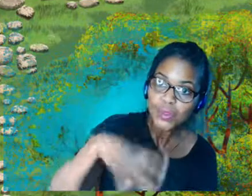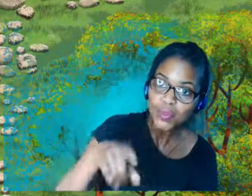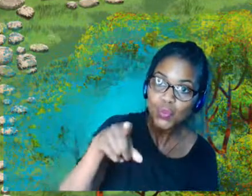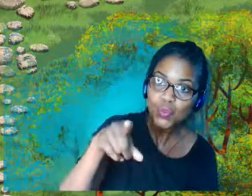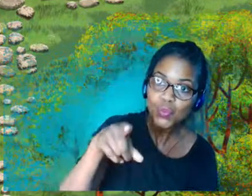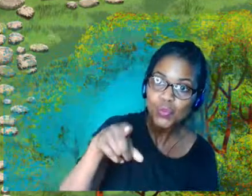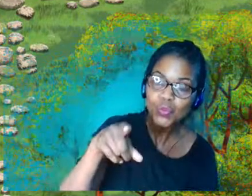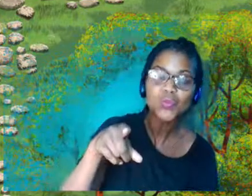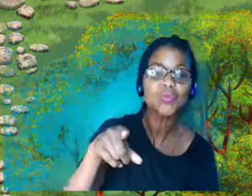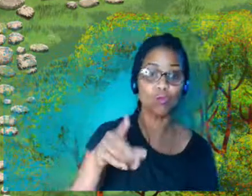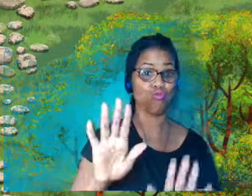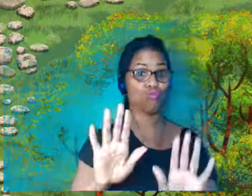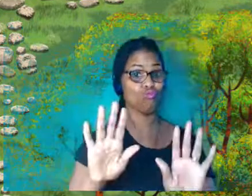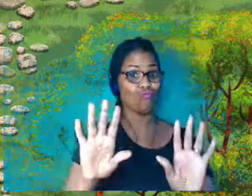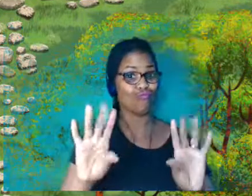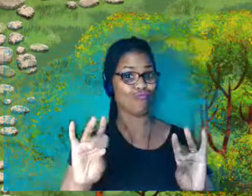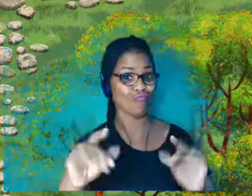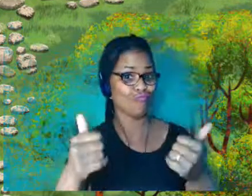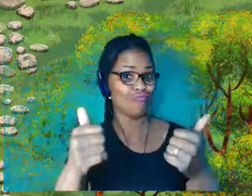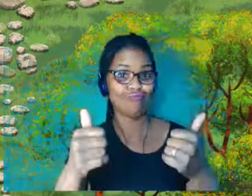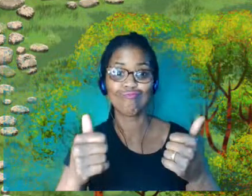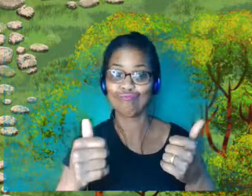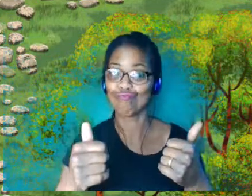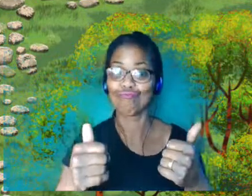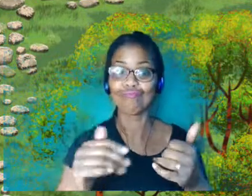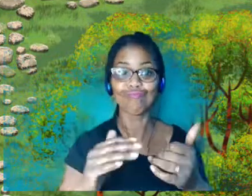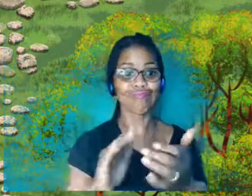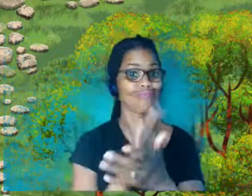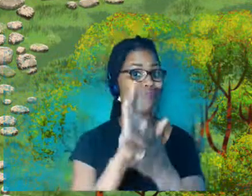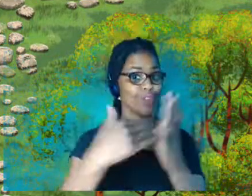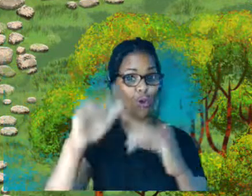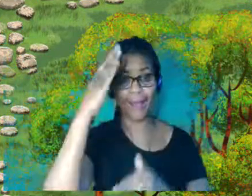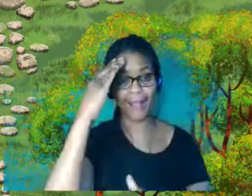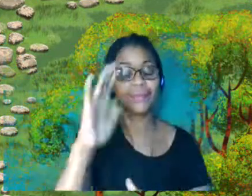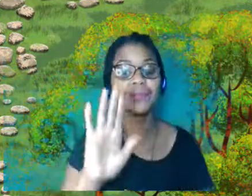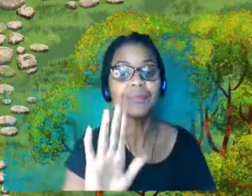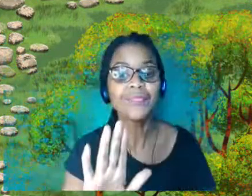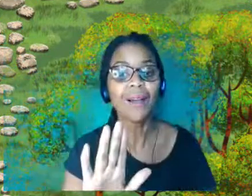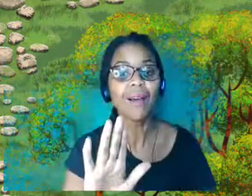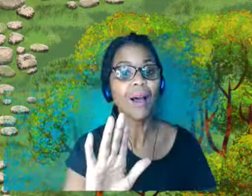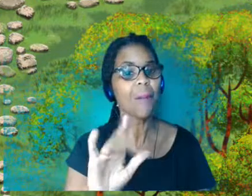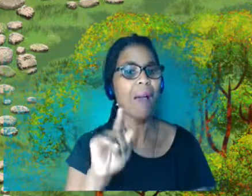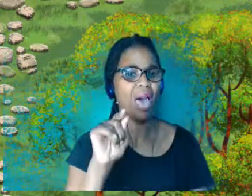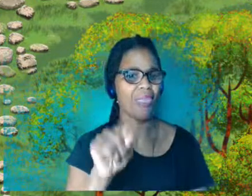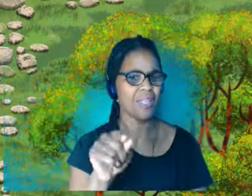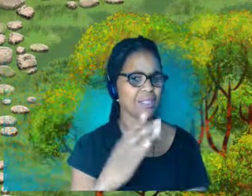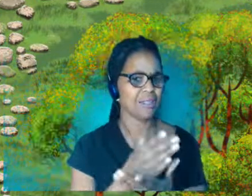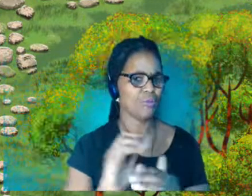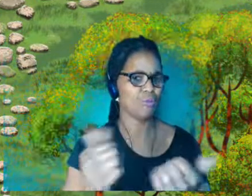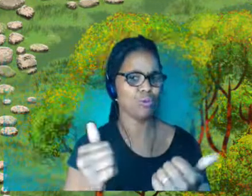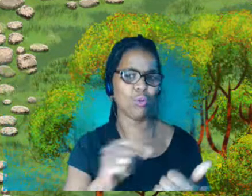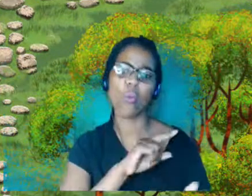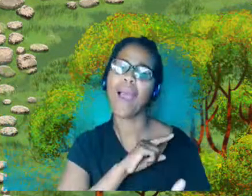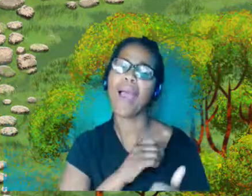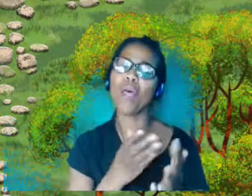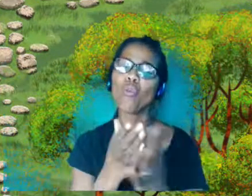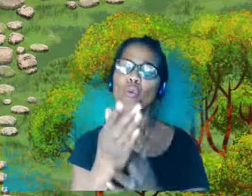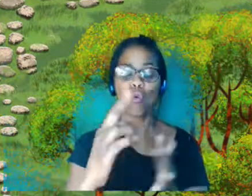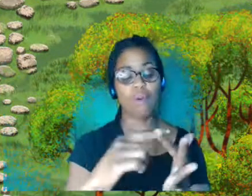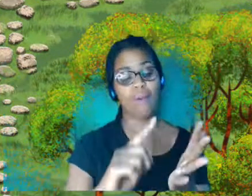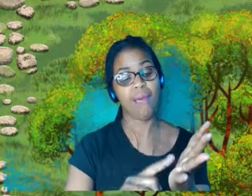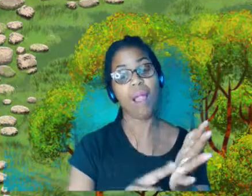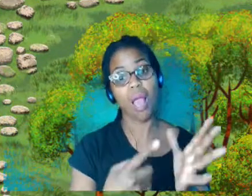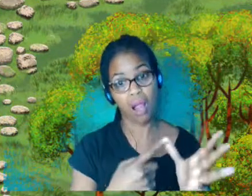No, I think that was it. But yeah, it's great because Ella in collaboration with